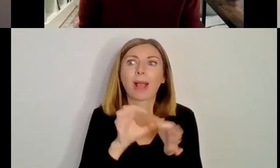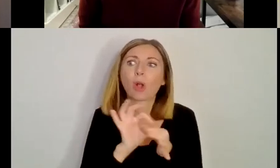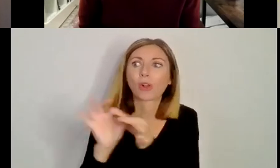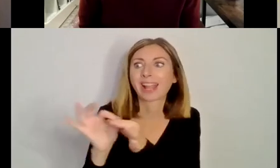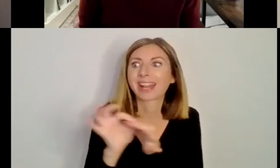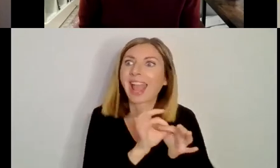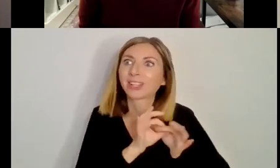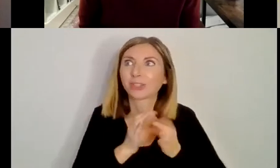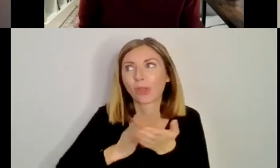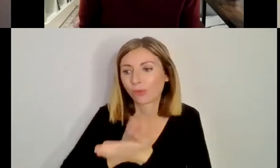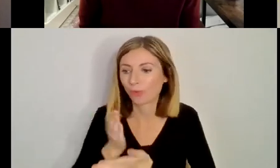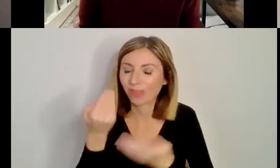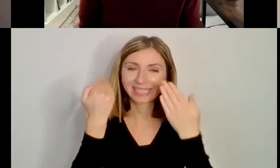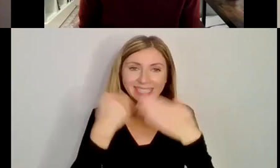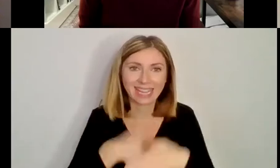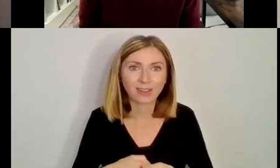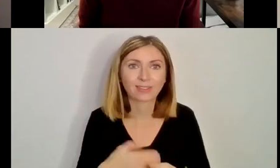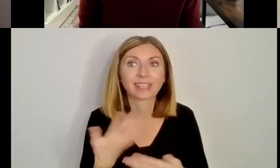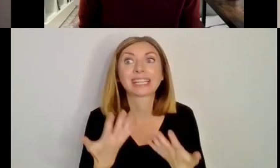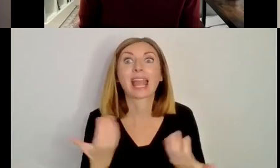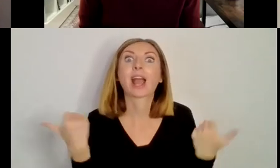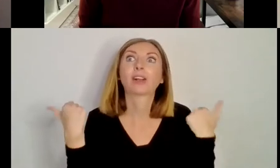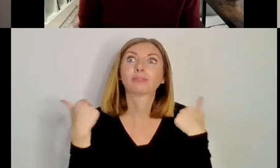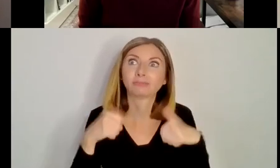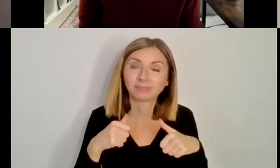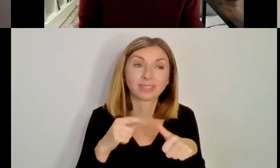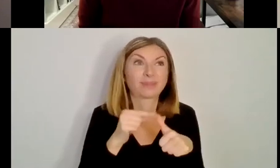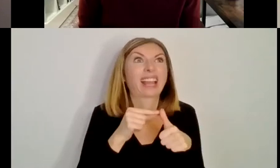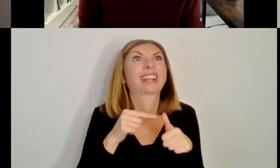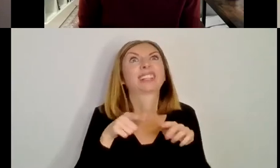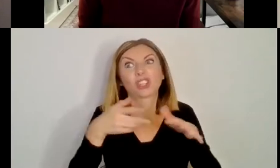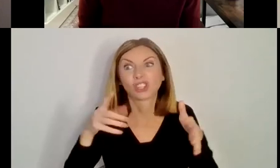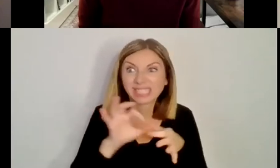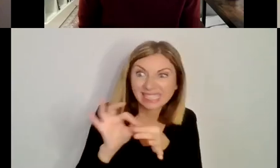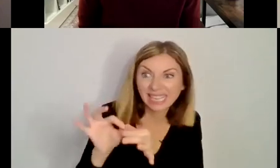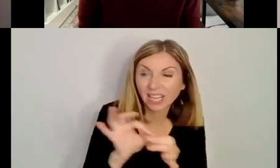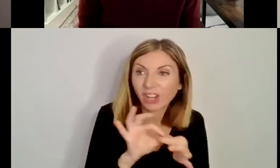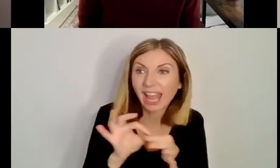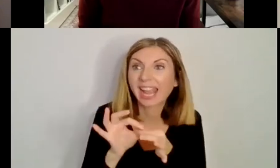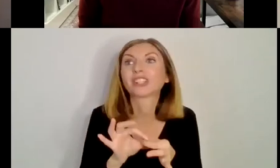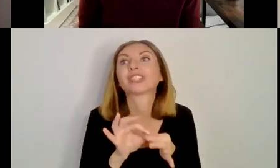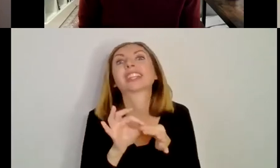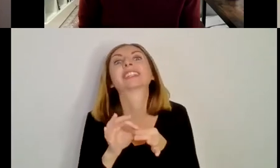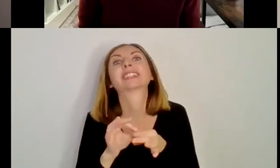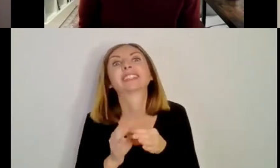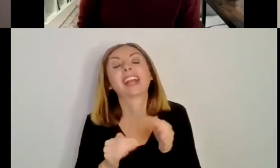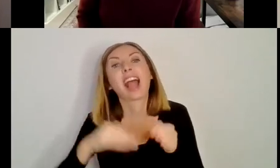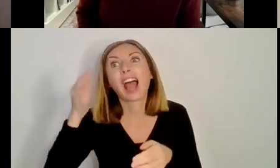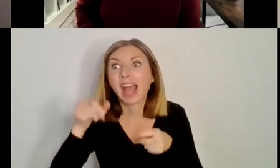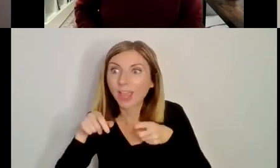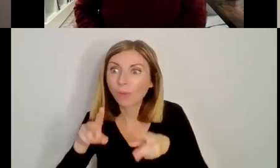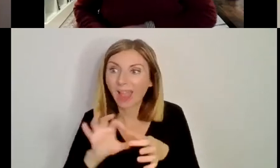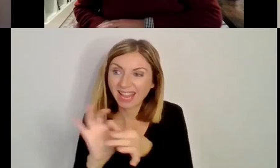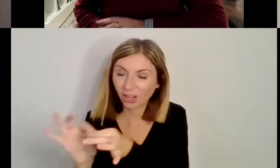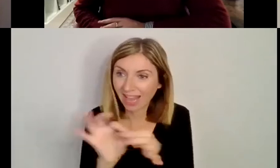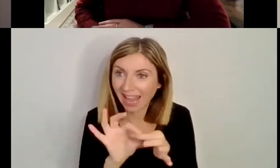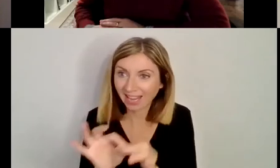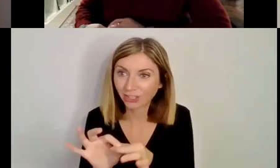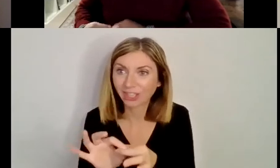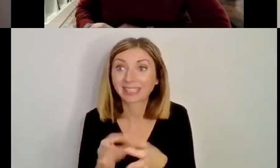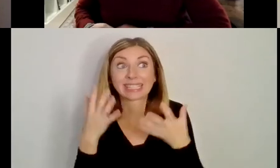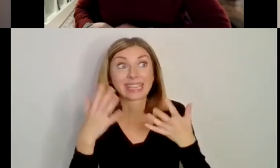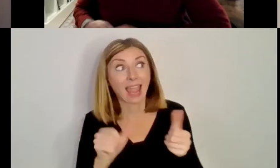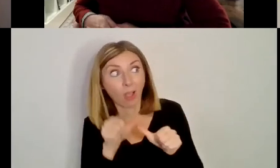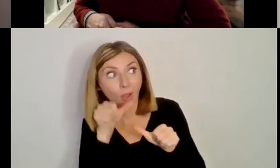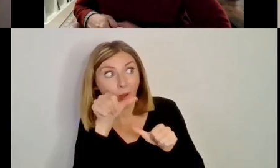we've come right from the connection of the sea, the highways, right over now to perhaps to the technological connections that you